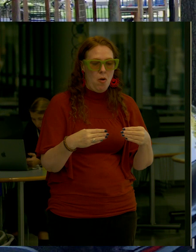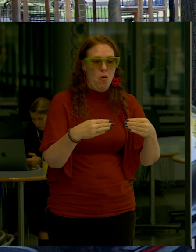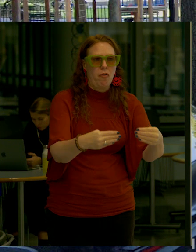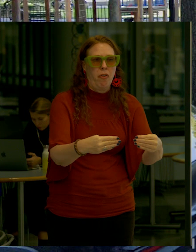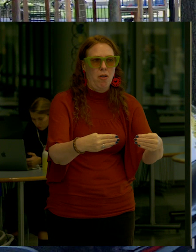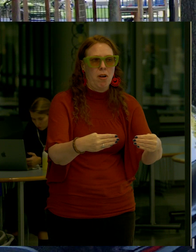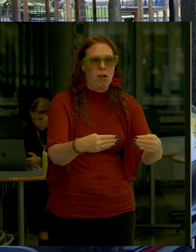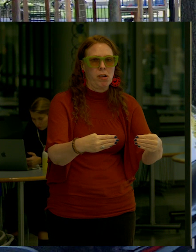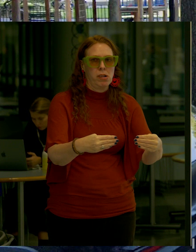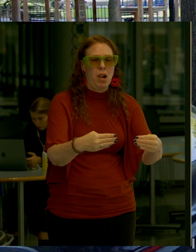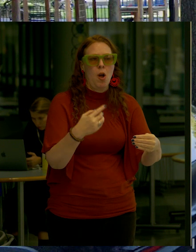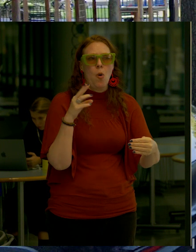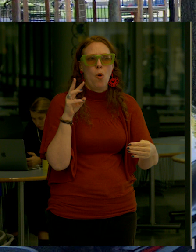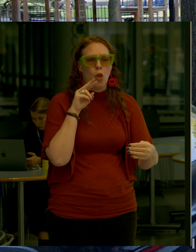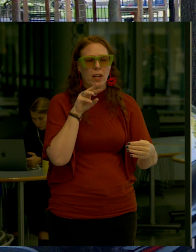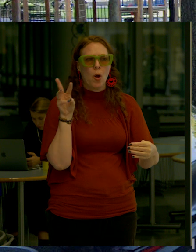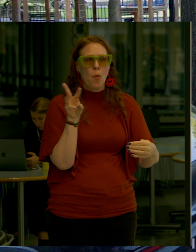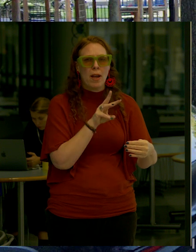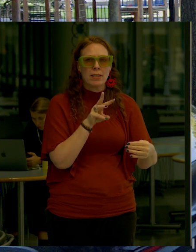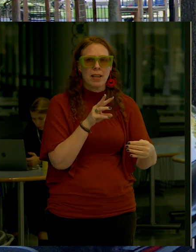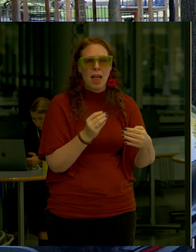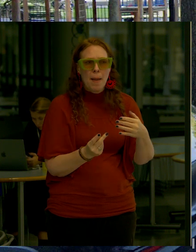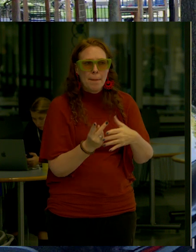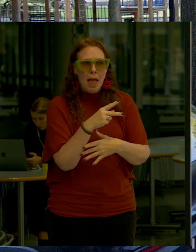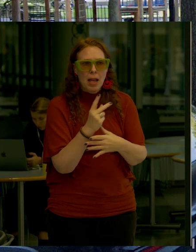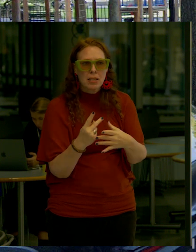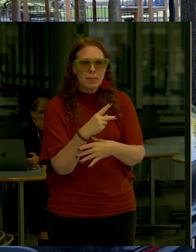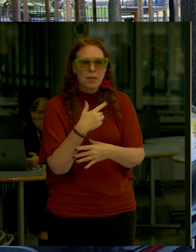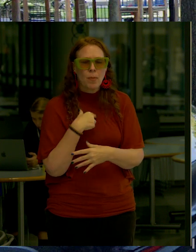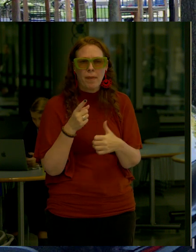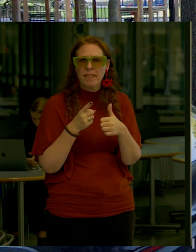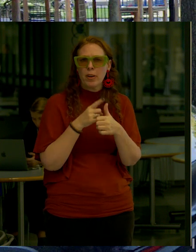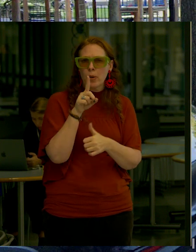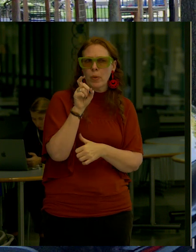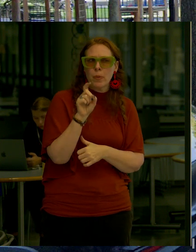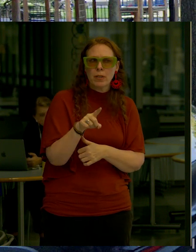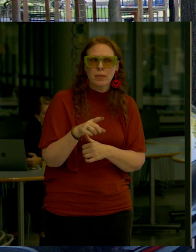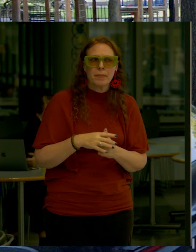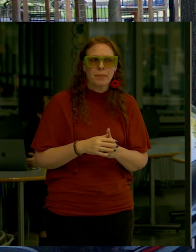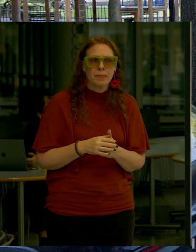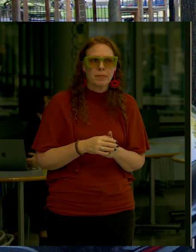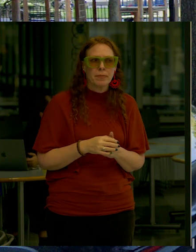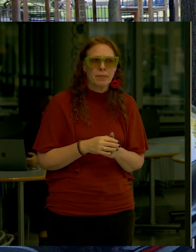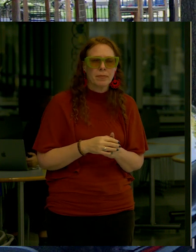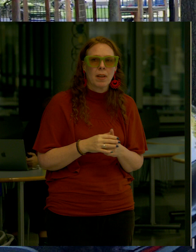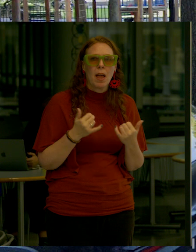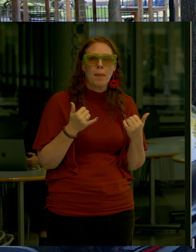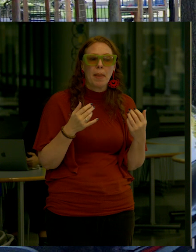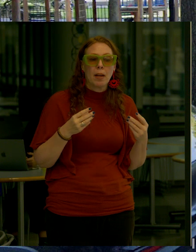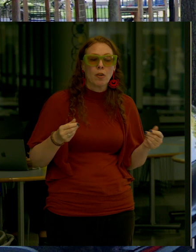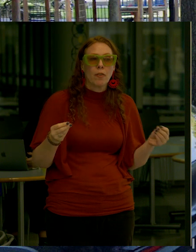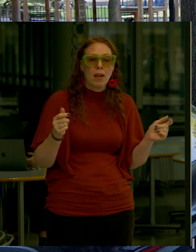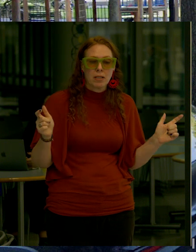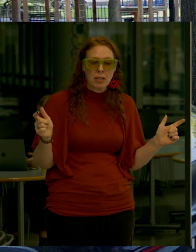west And there's like some plantings and whatnot So my first question is That's going to obviously make the playground smaller